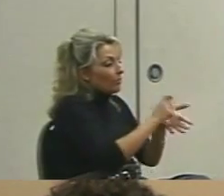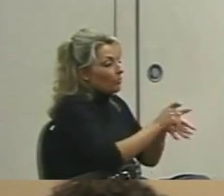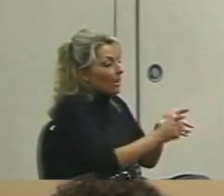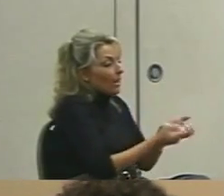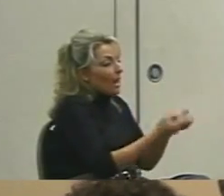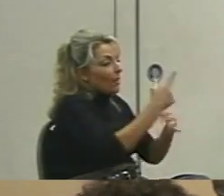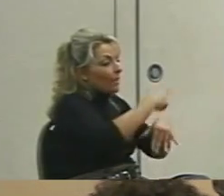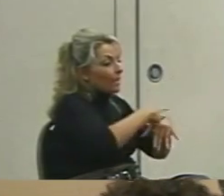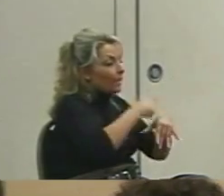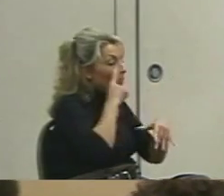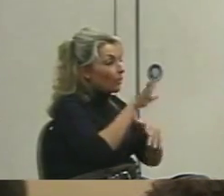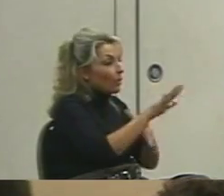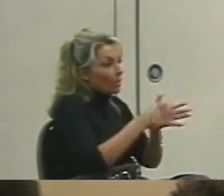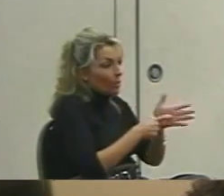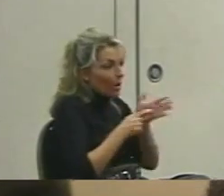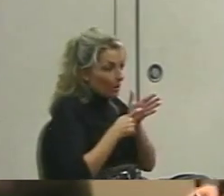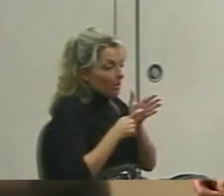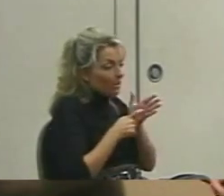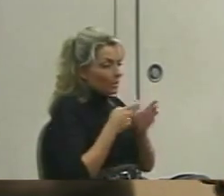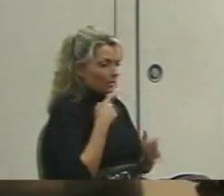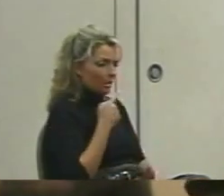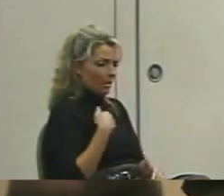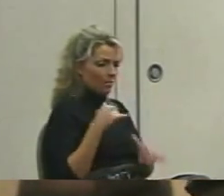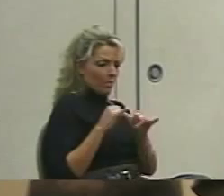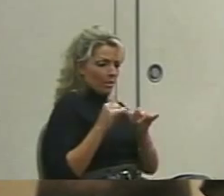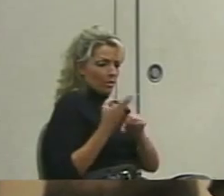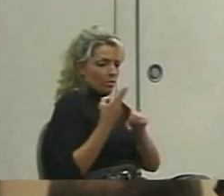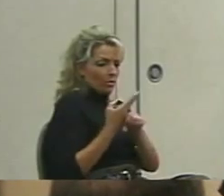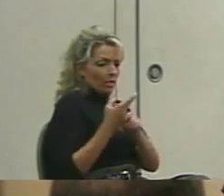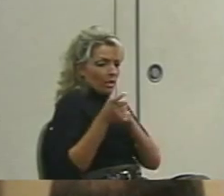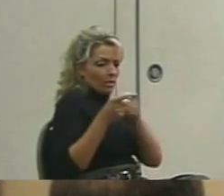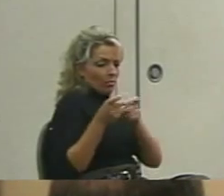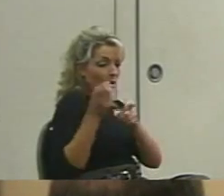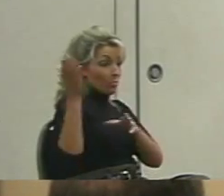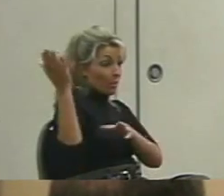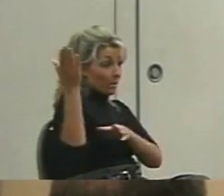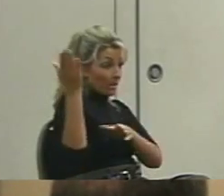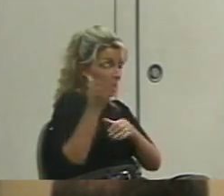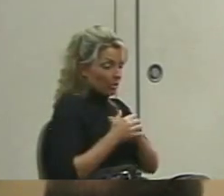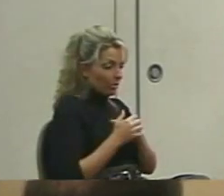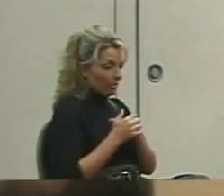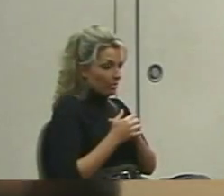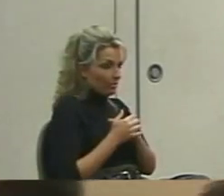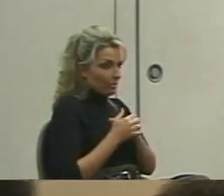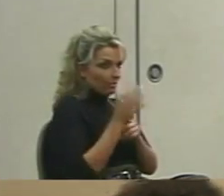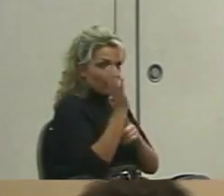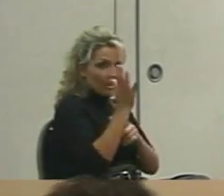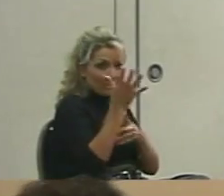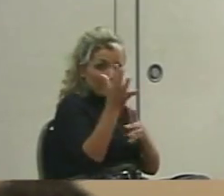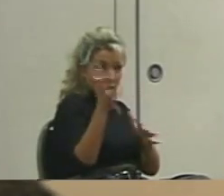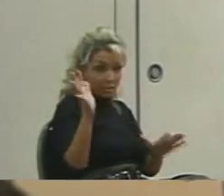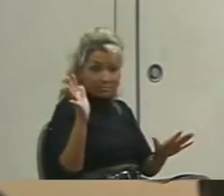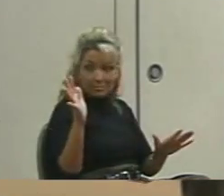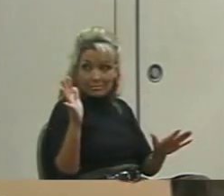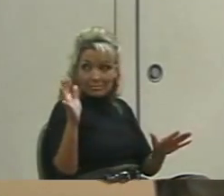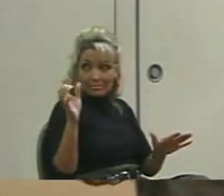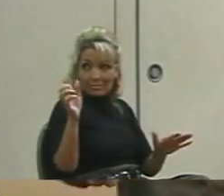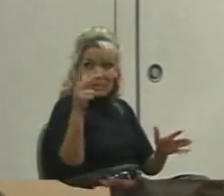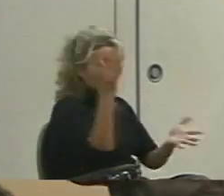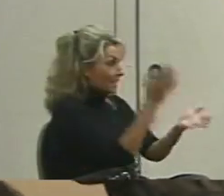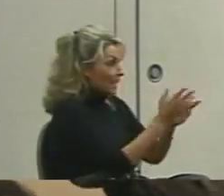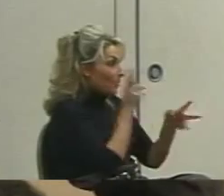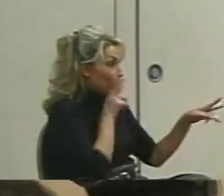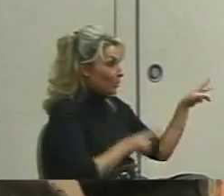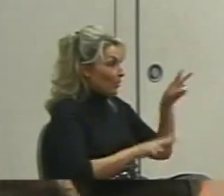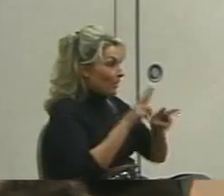criteria. If you said, I'm going to measure using controlled presentation, is that five minutes? Okay, just stop observing right